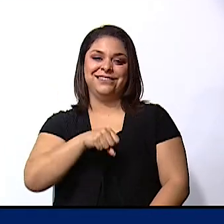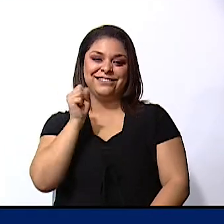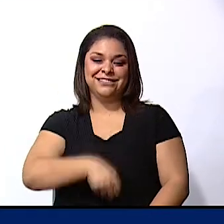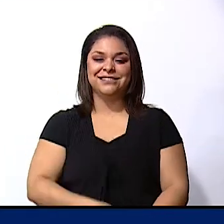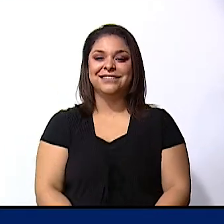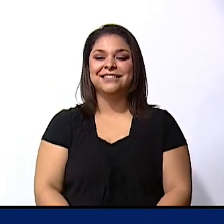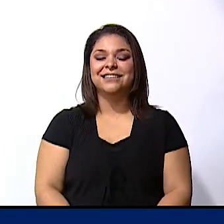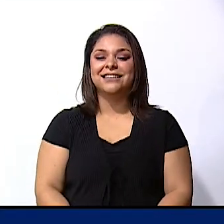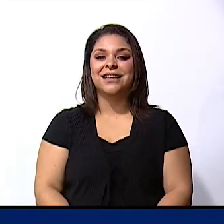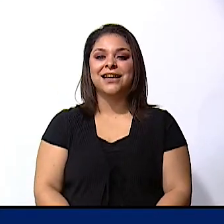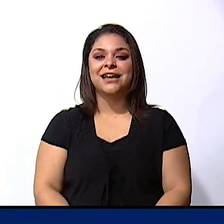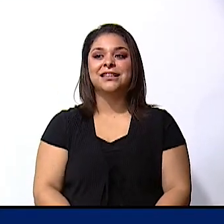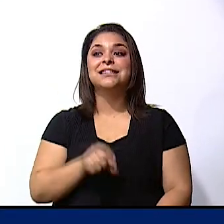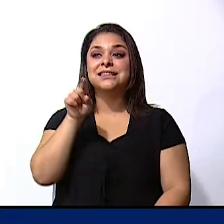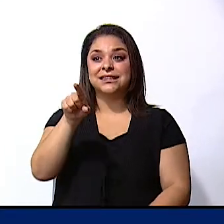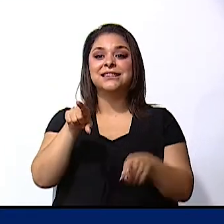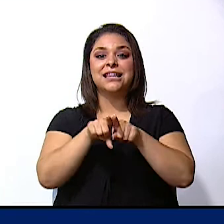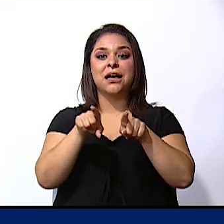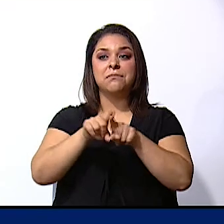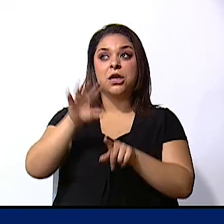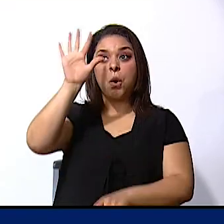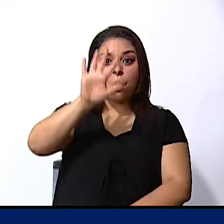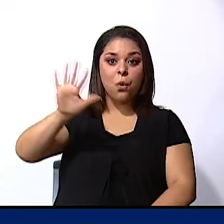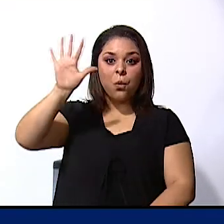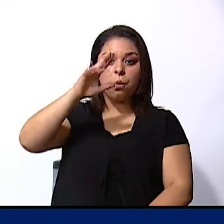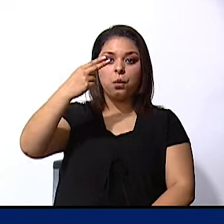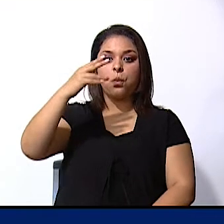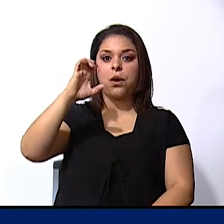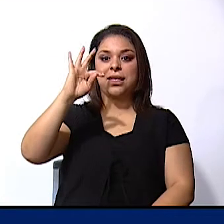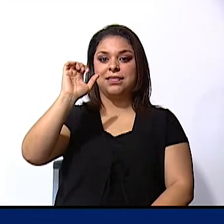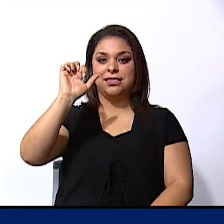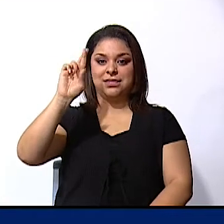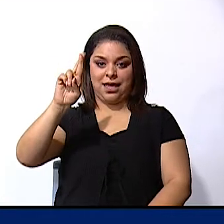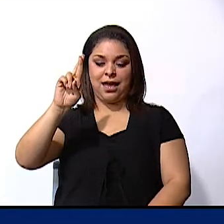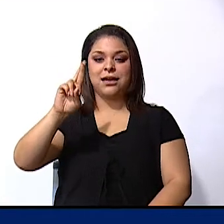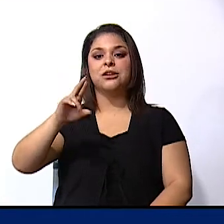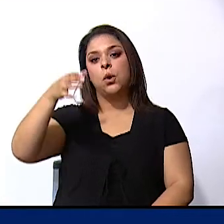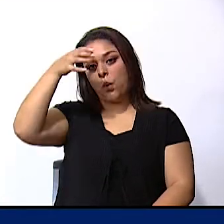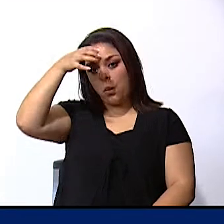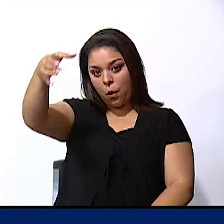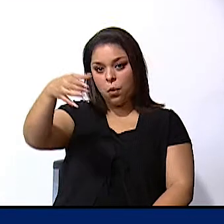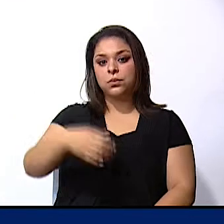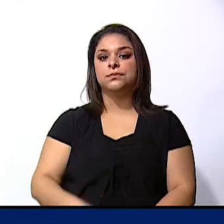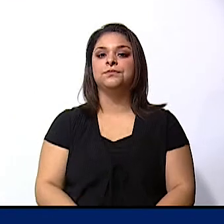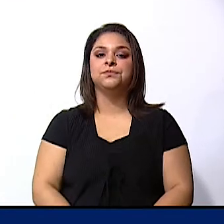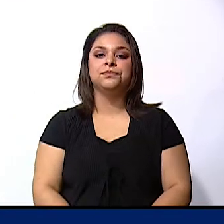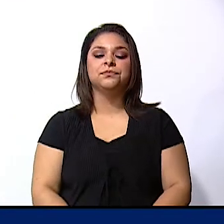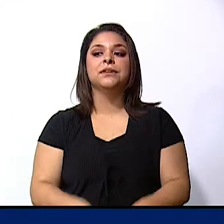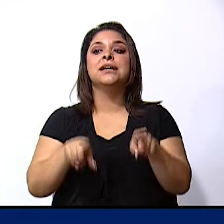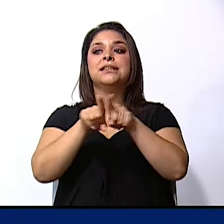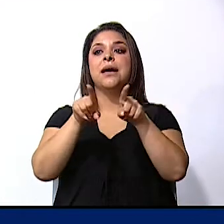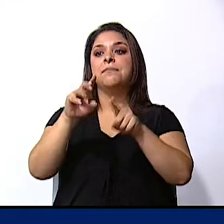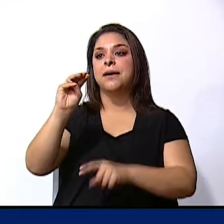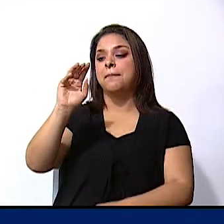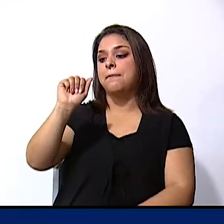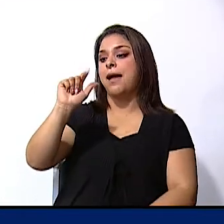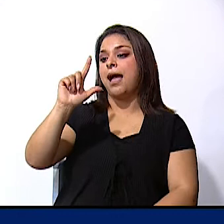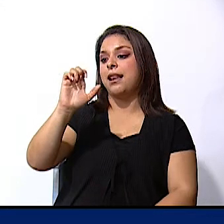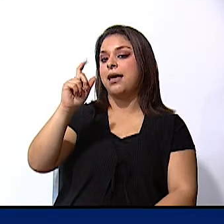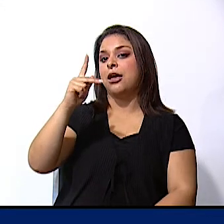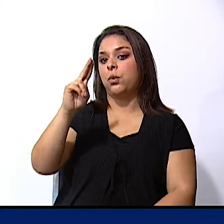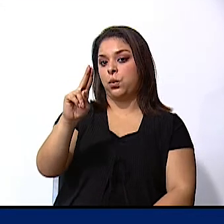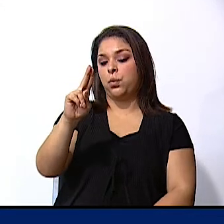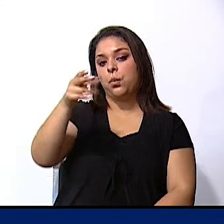also we have the with that culture and the malecu culture in language